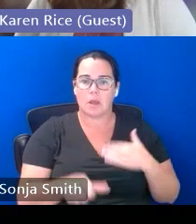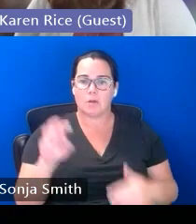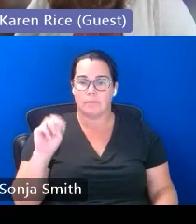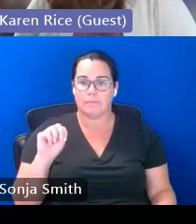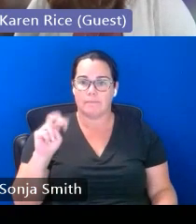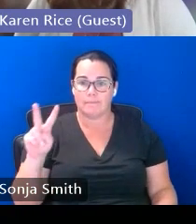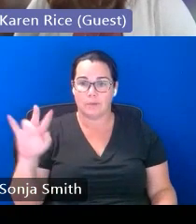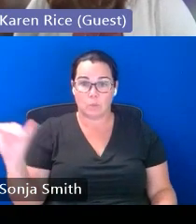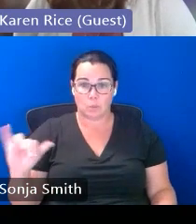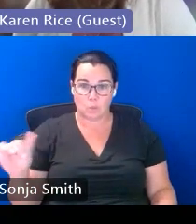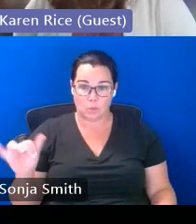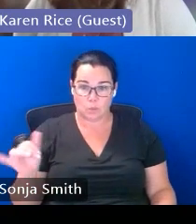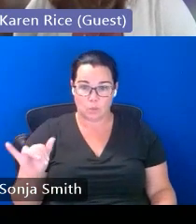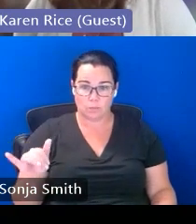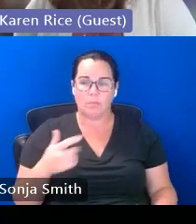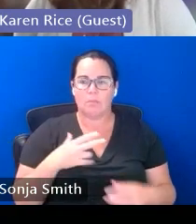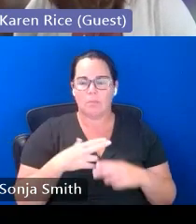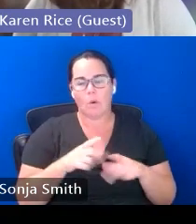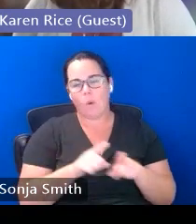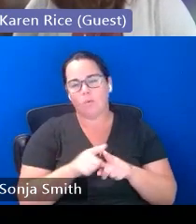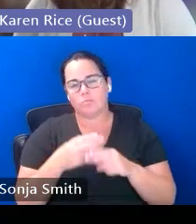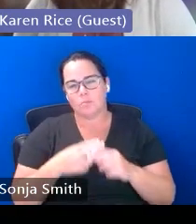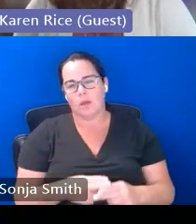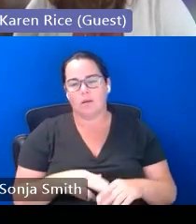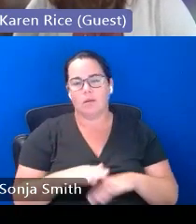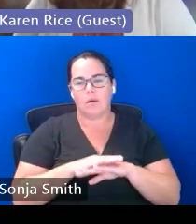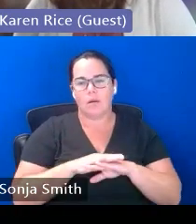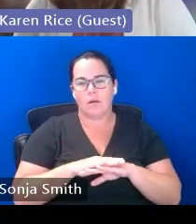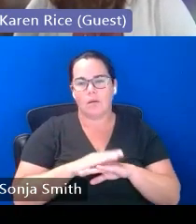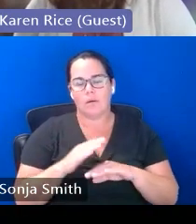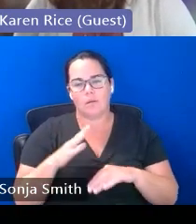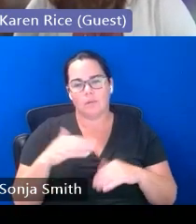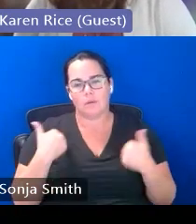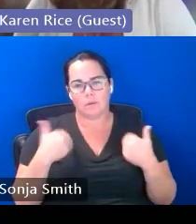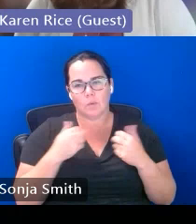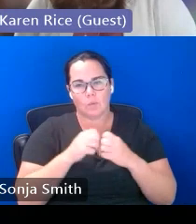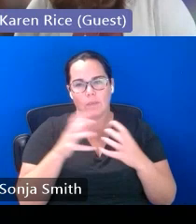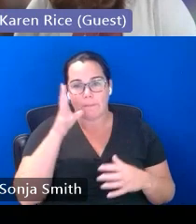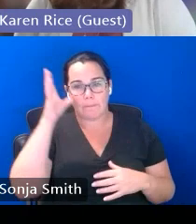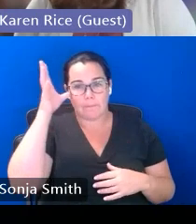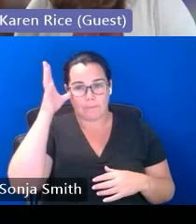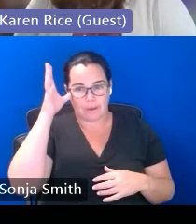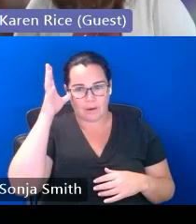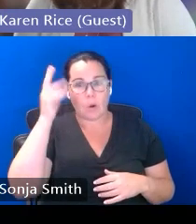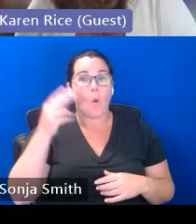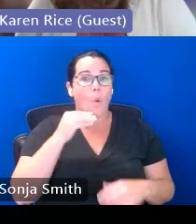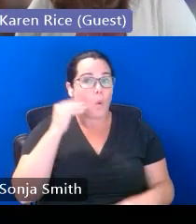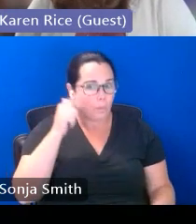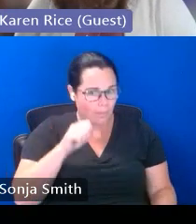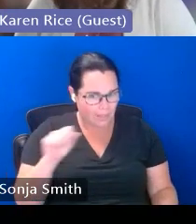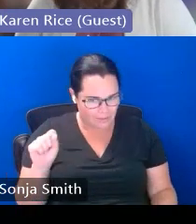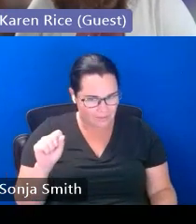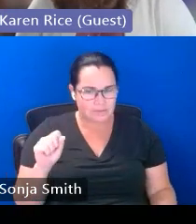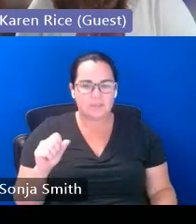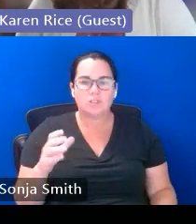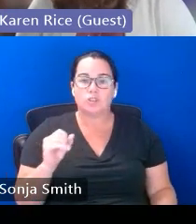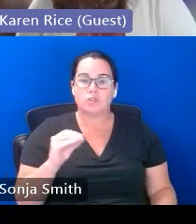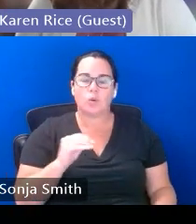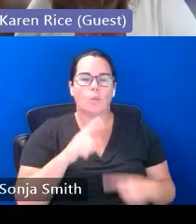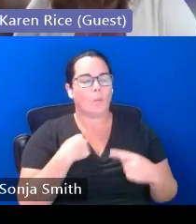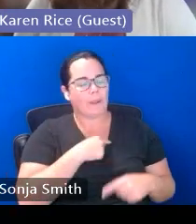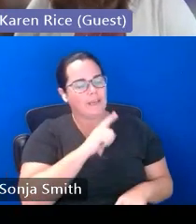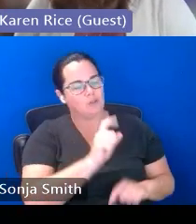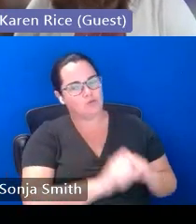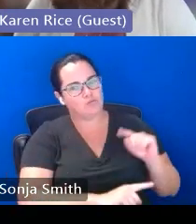as an unaccompanied homeless youth and so when we're enrolling students it's really important to be asking those questions and doing it in a really sensitive